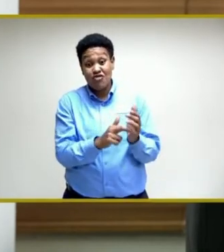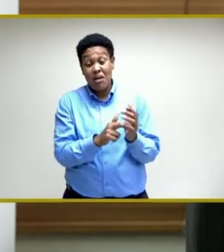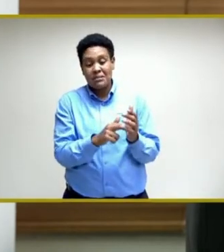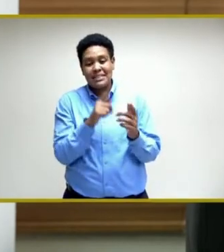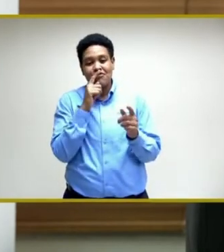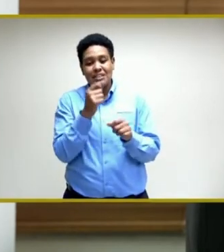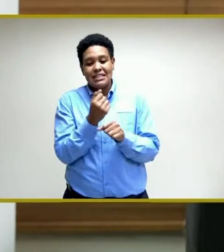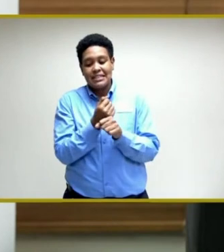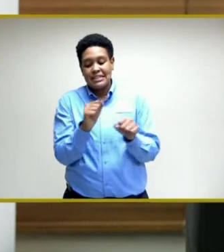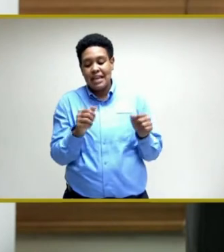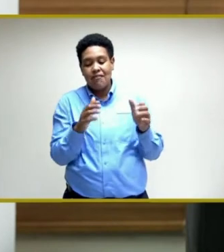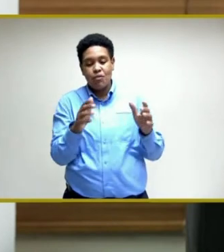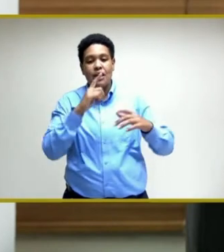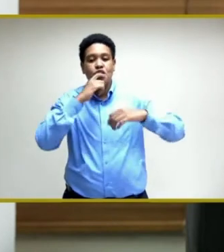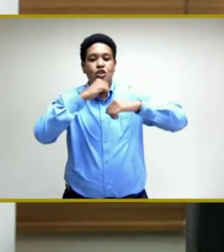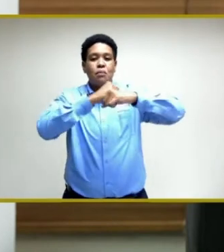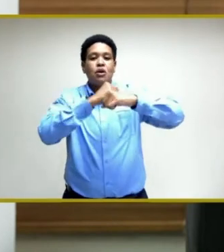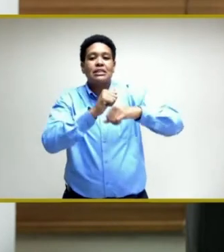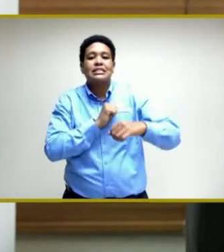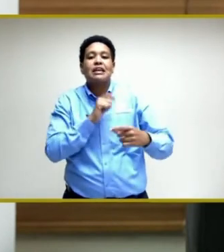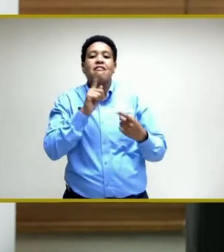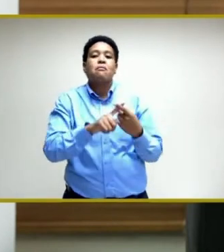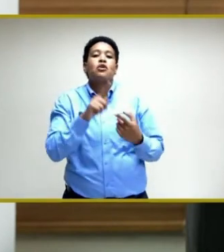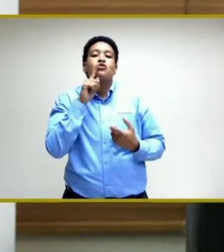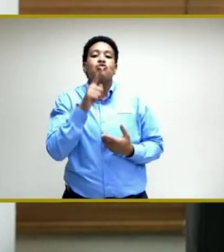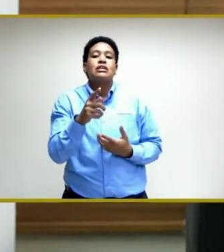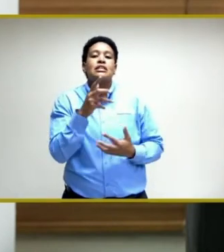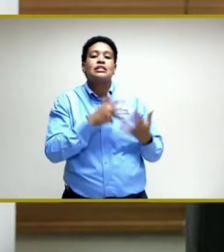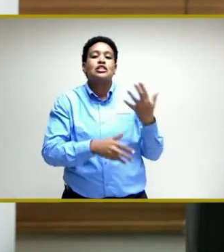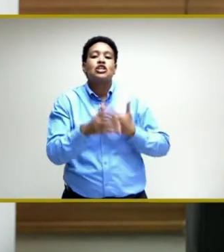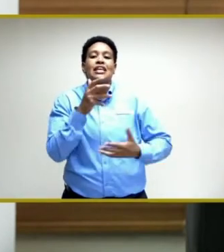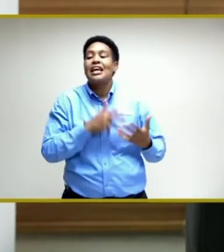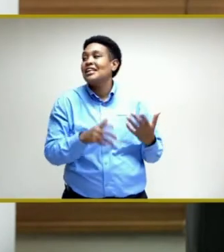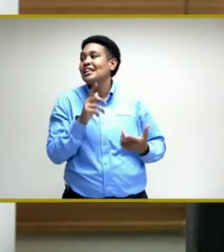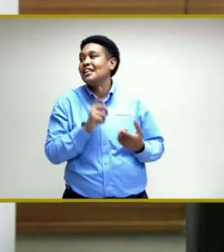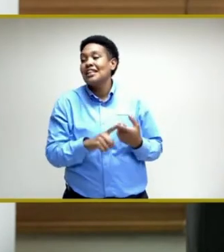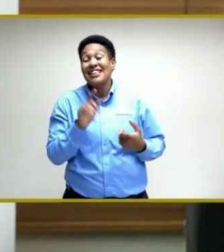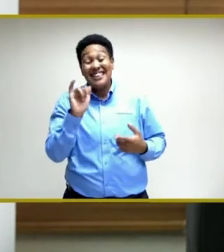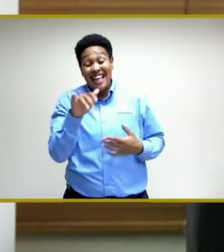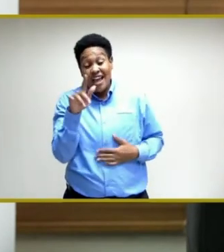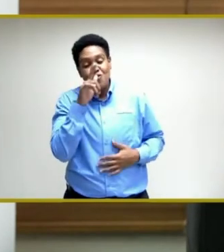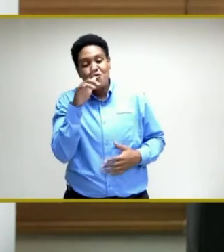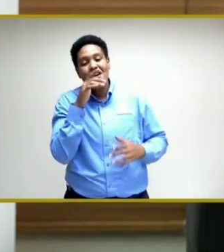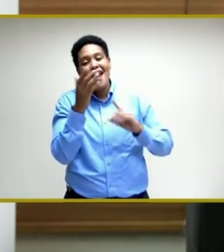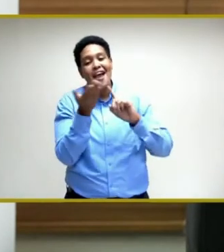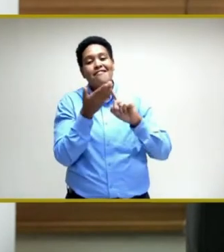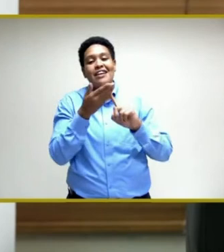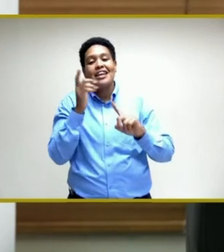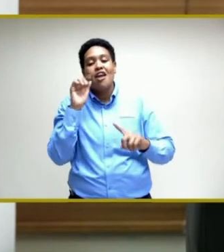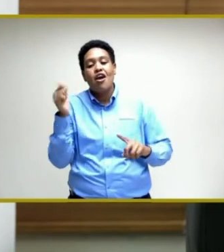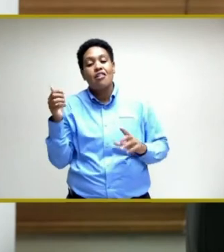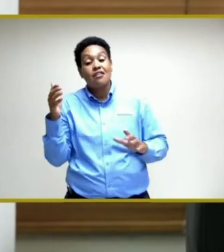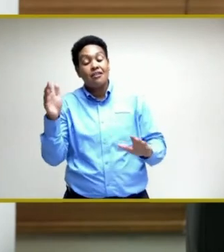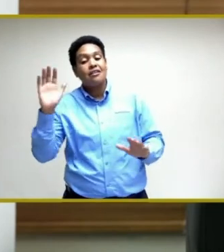to protect ourselves and the society and that those who are advocating otherwise,